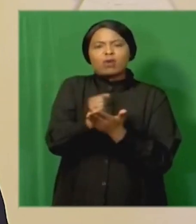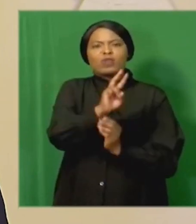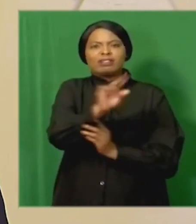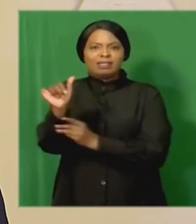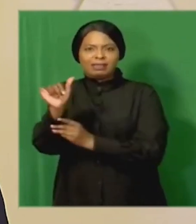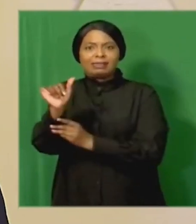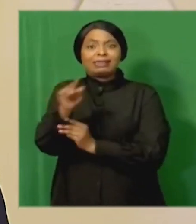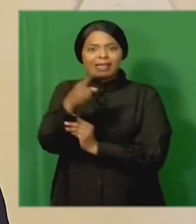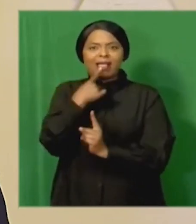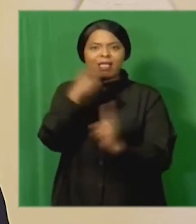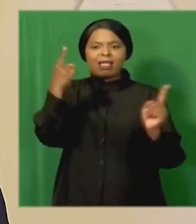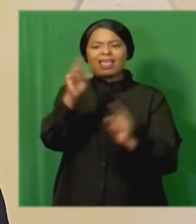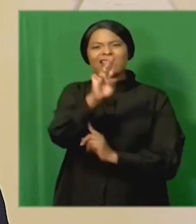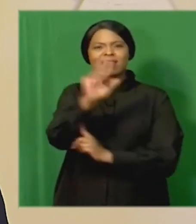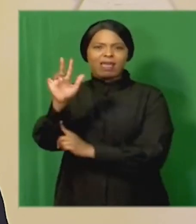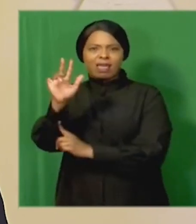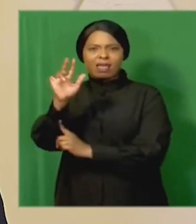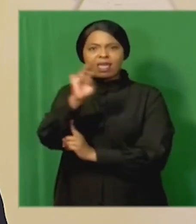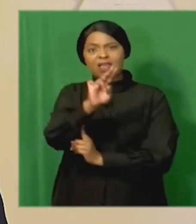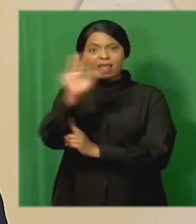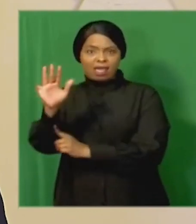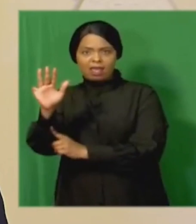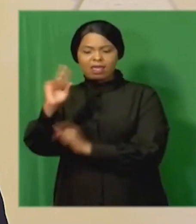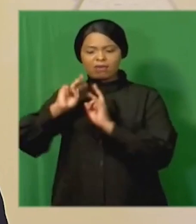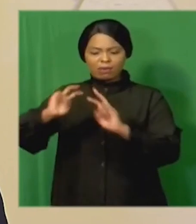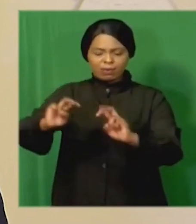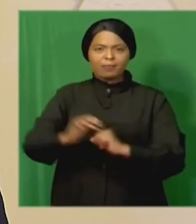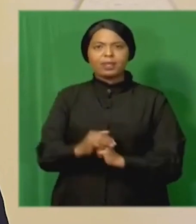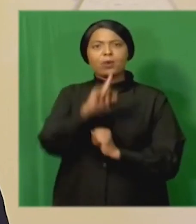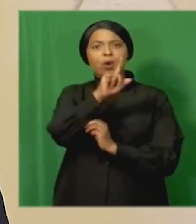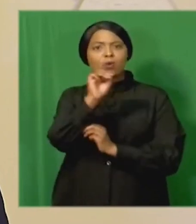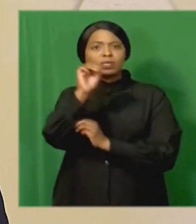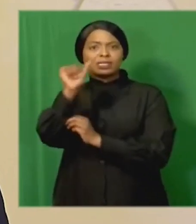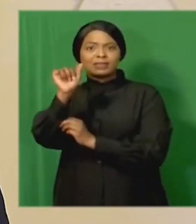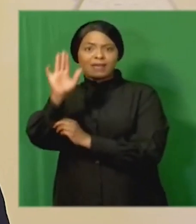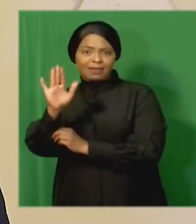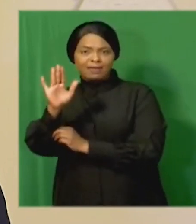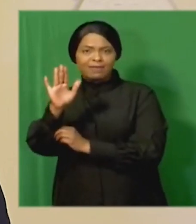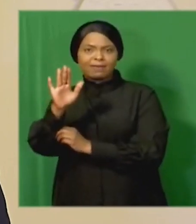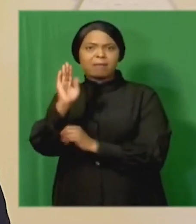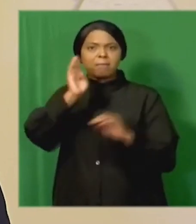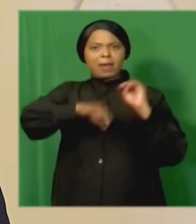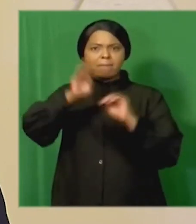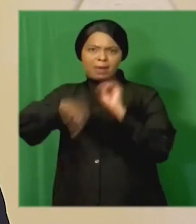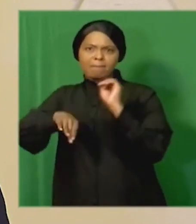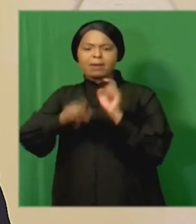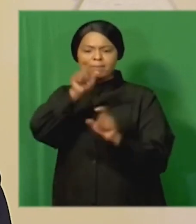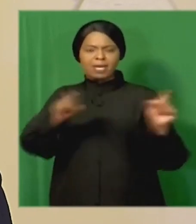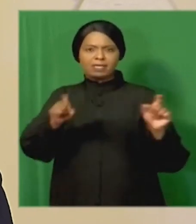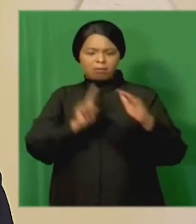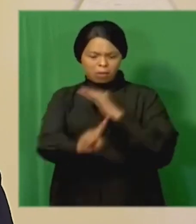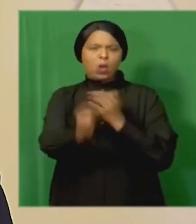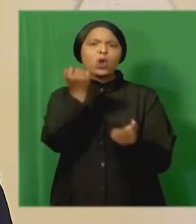declared 89 investigations and 165 accused persons have